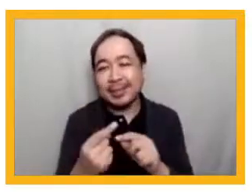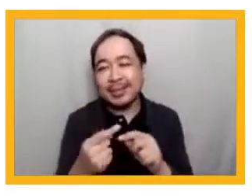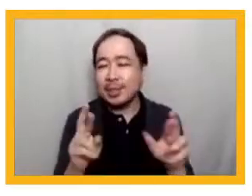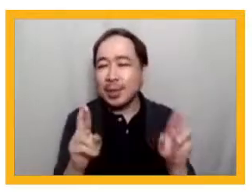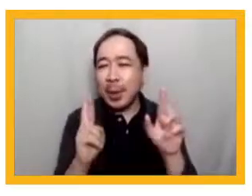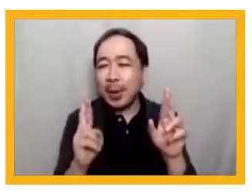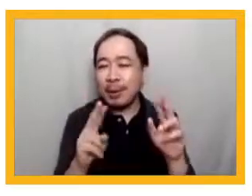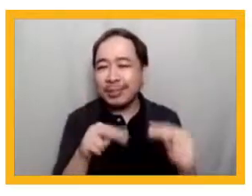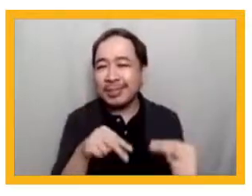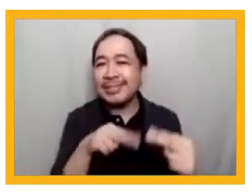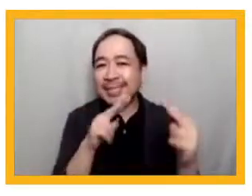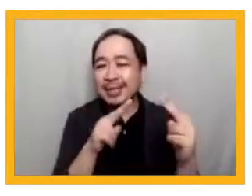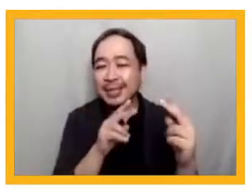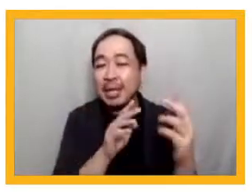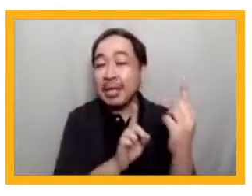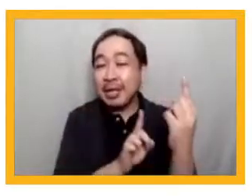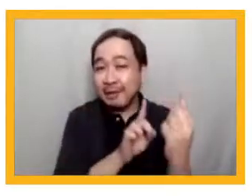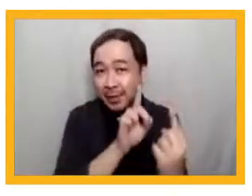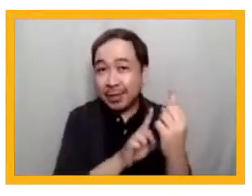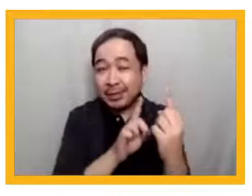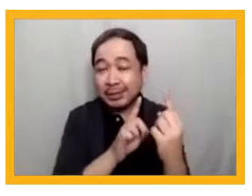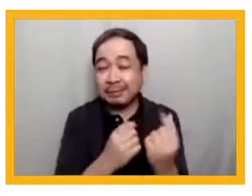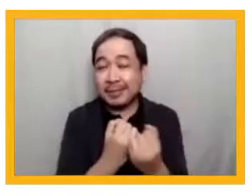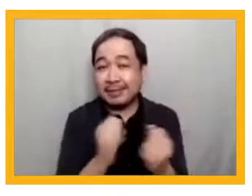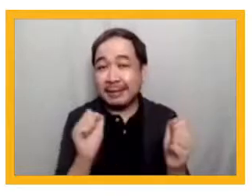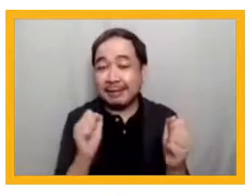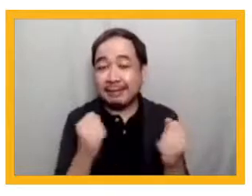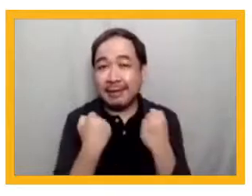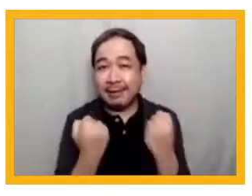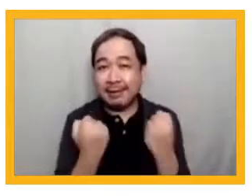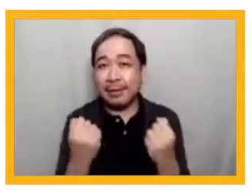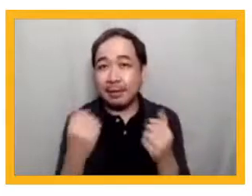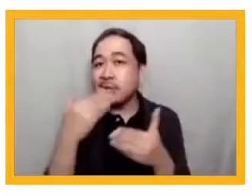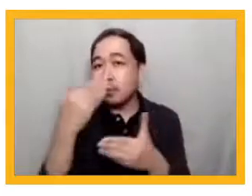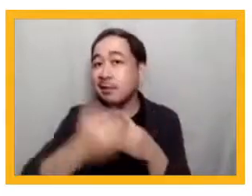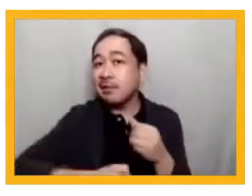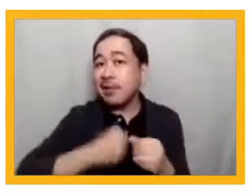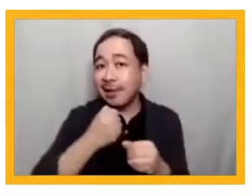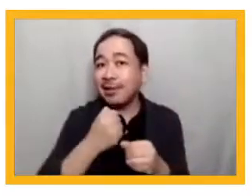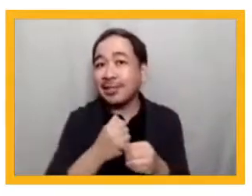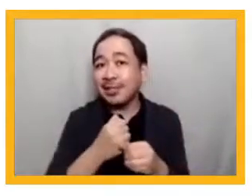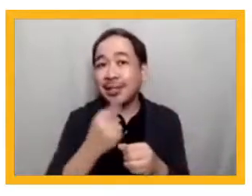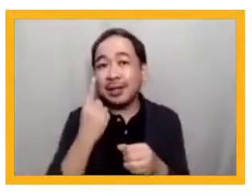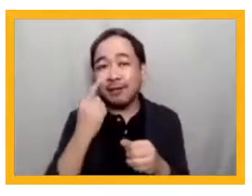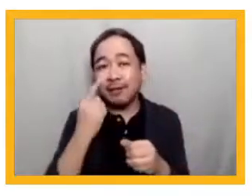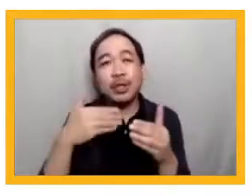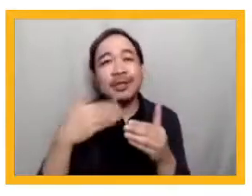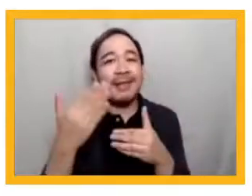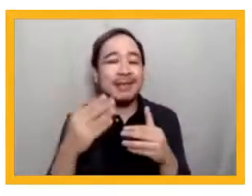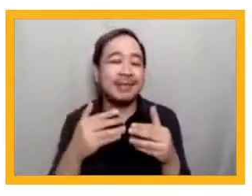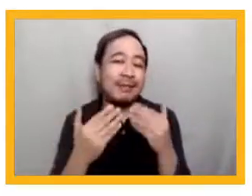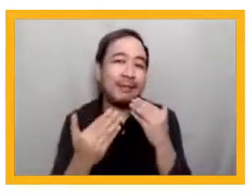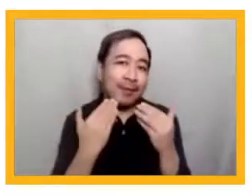in person, safe and healthy next year. And with that, let me draw this session to a close. Thank you so much.